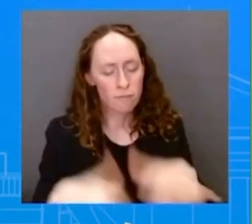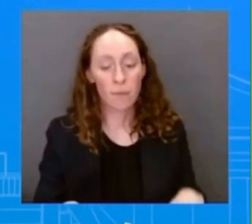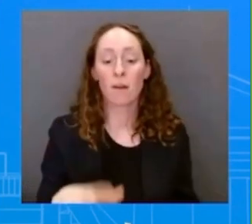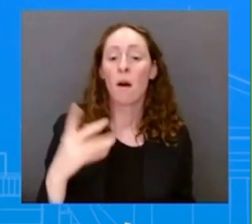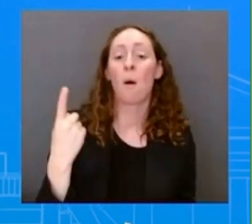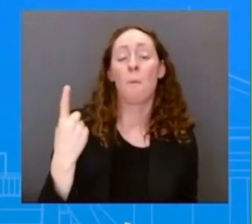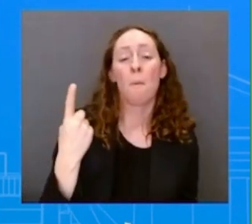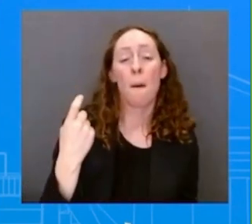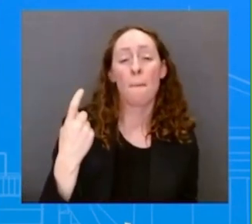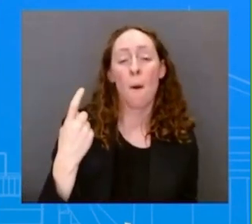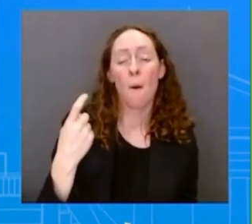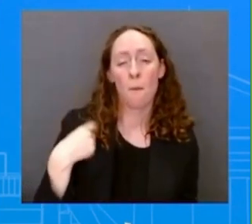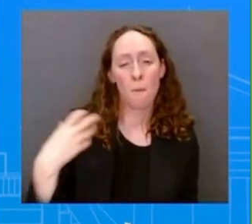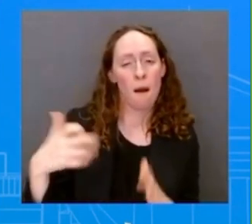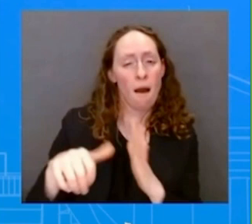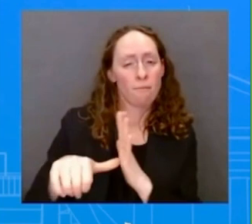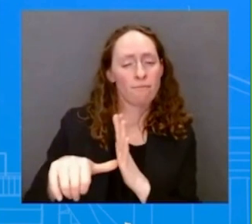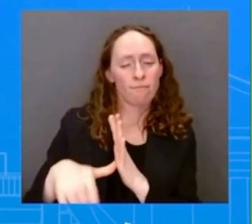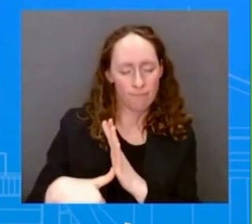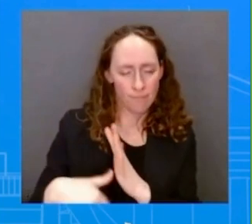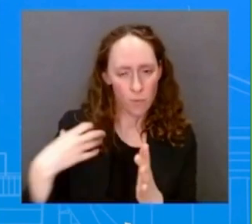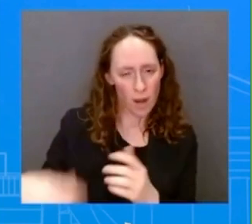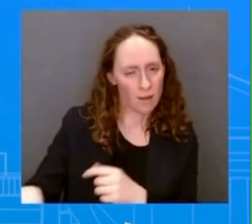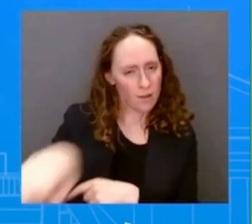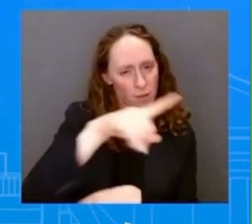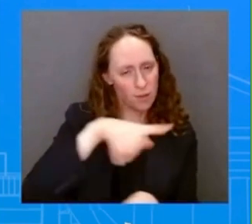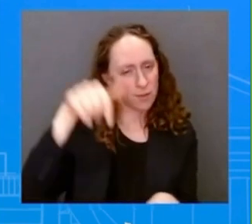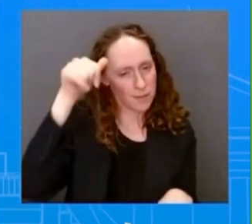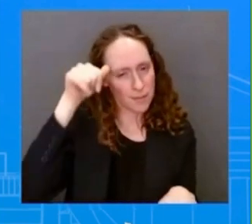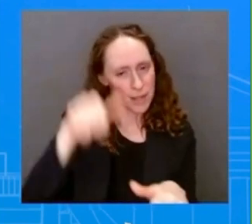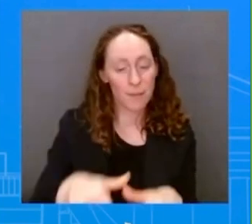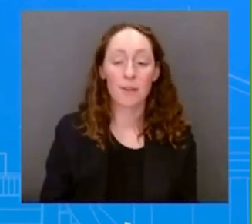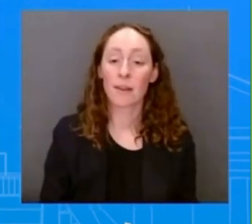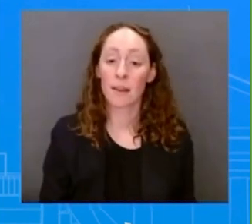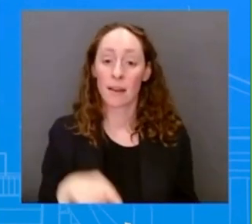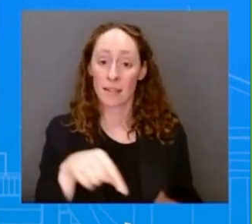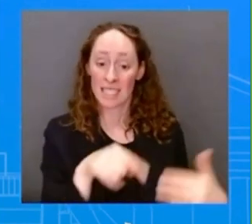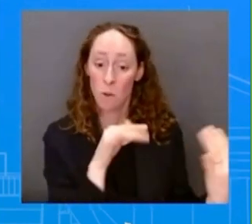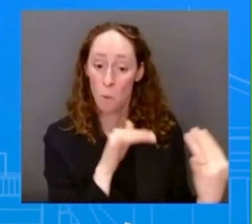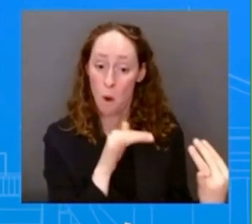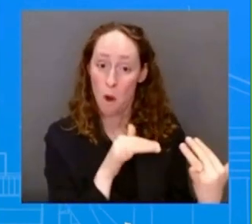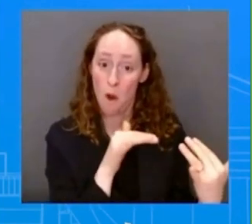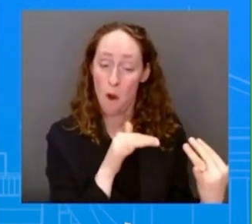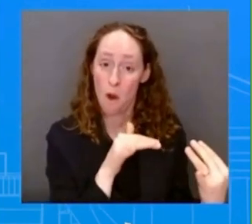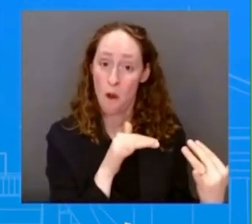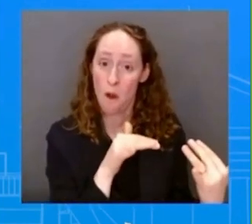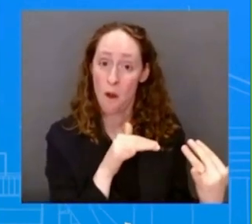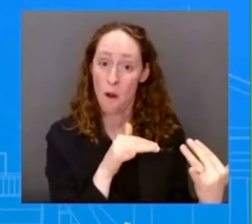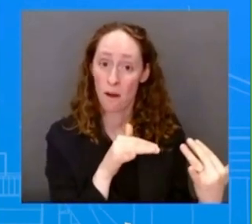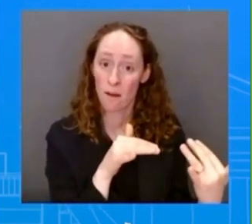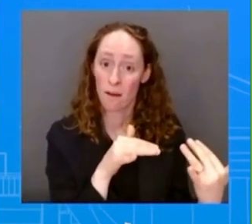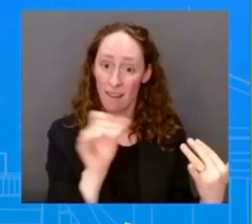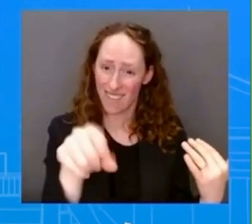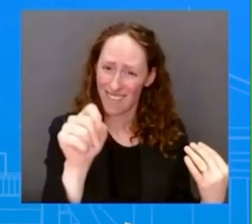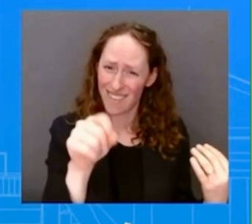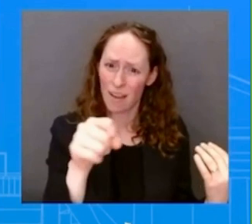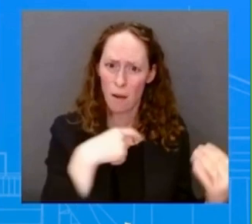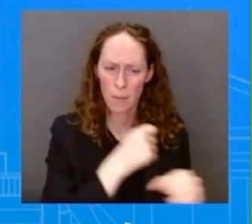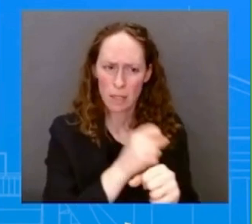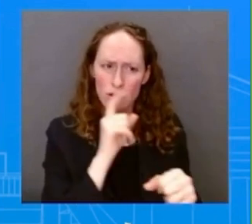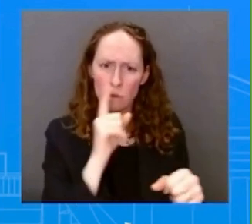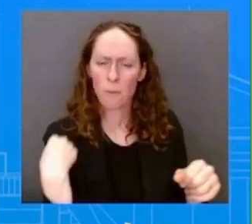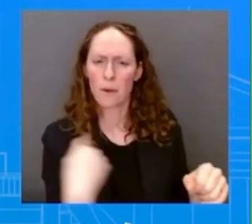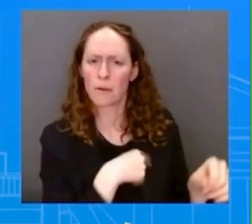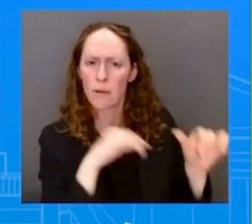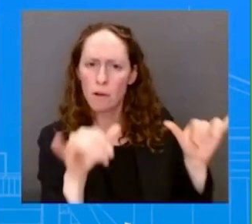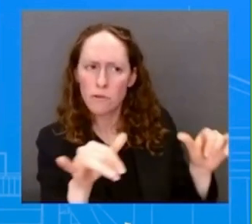war and we all want to have as much oversight and accountability as possible. Of course we do. It's taxpayer funded equipment and systems that are